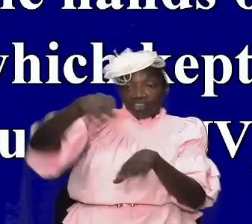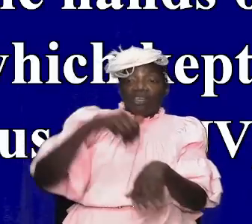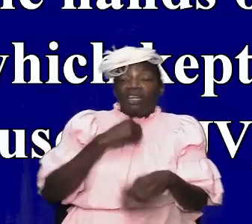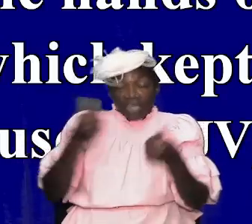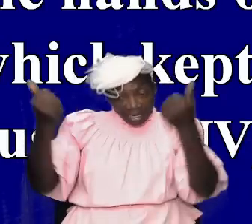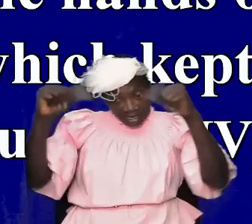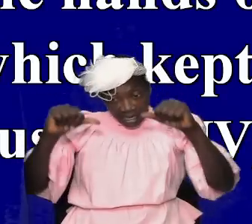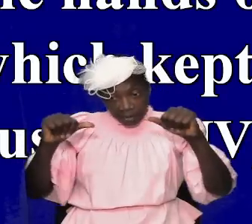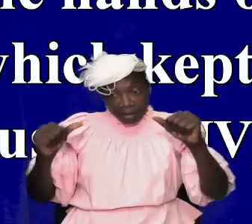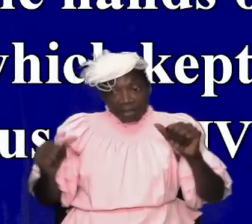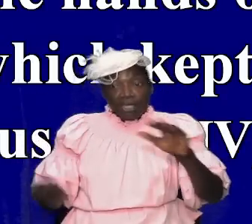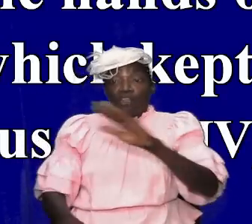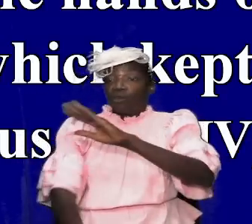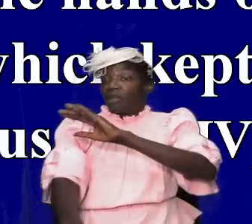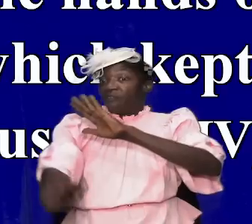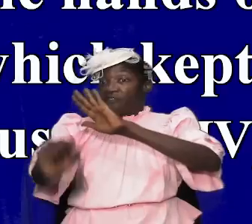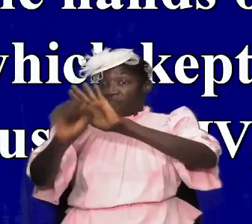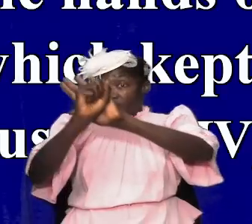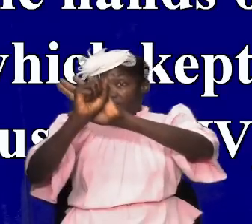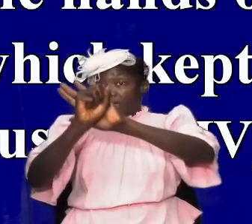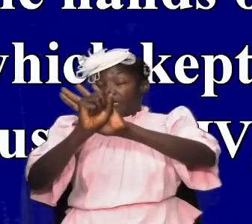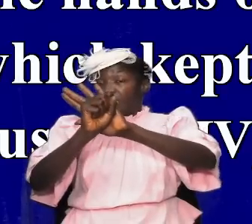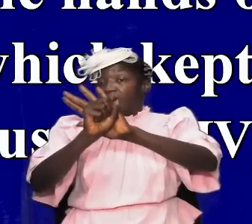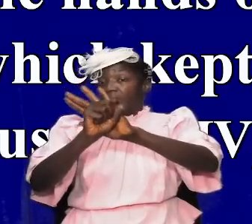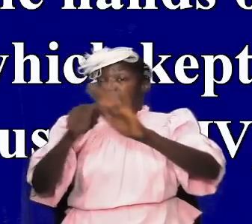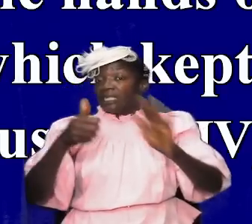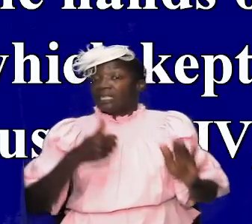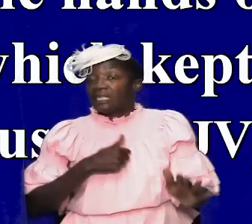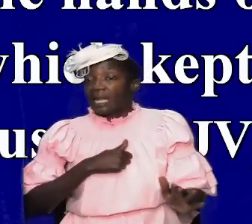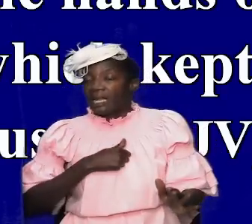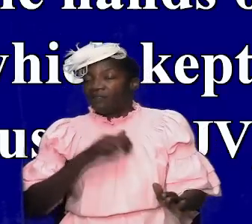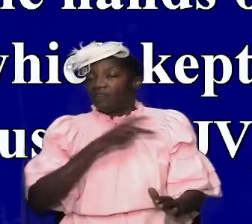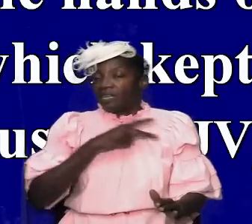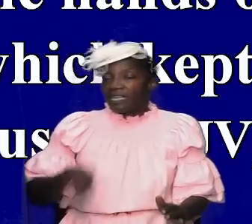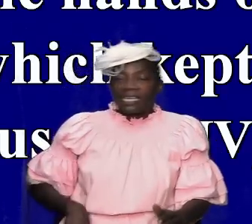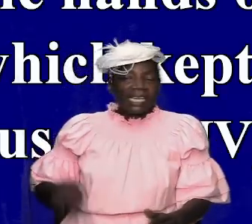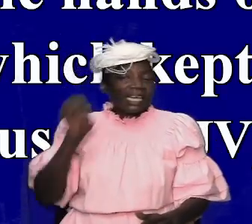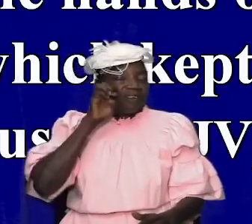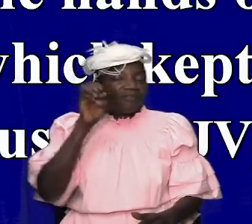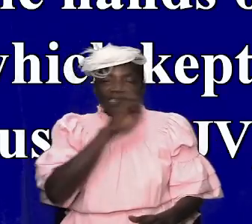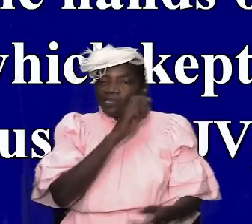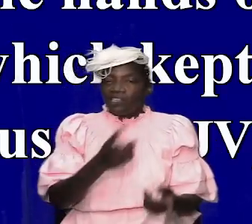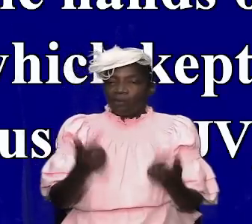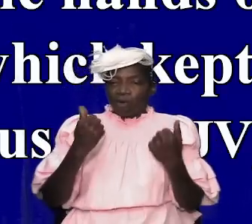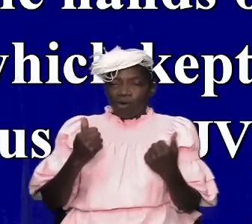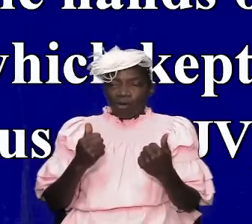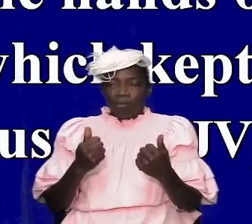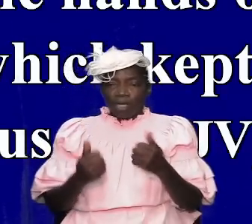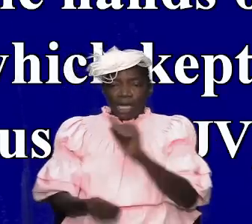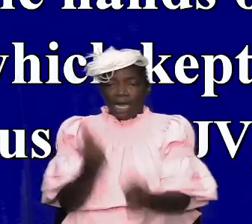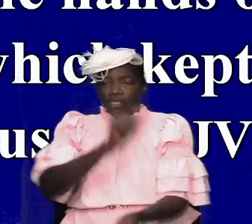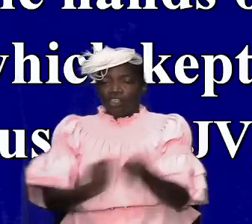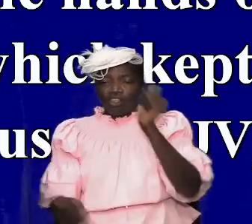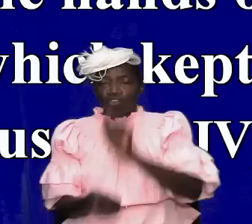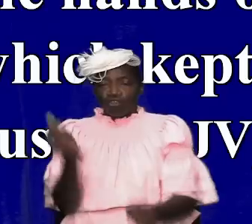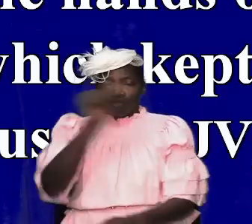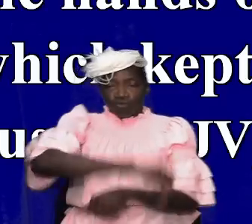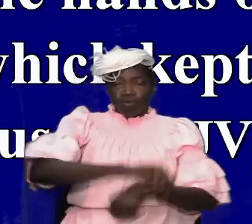defend themselves and the king of egypt came down to them at that time and ransacked the place